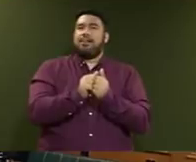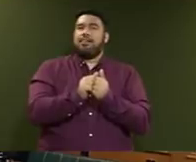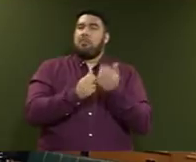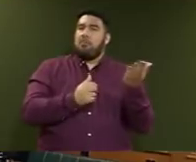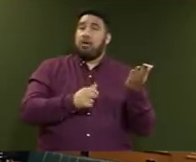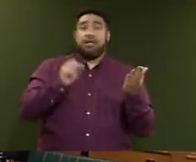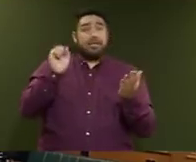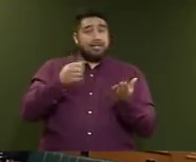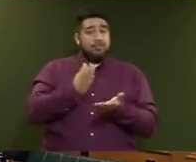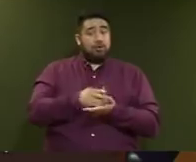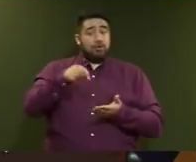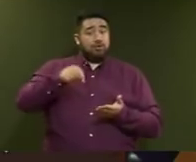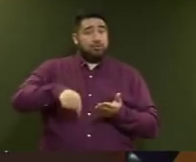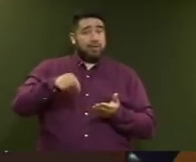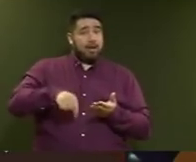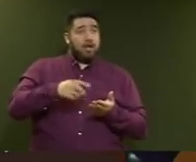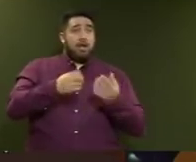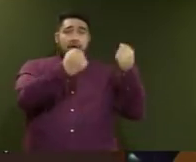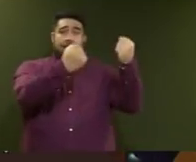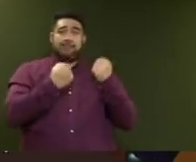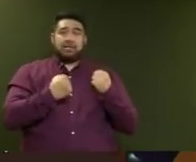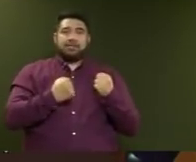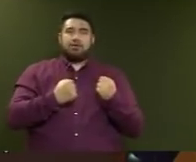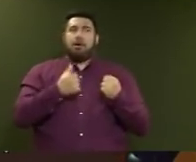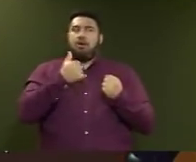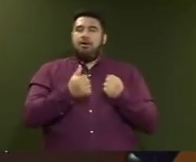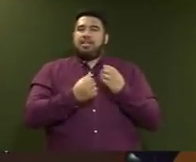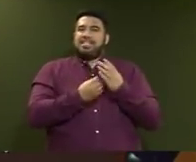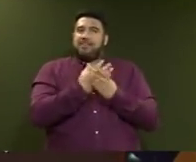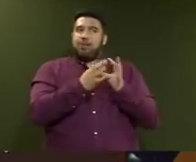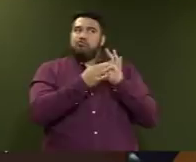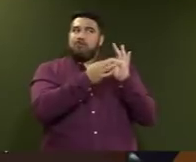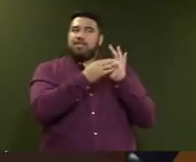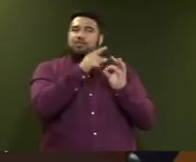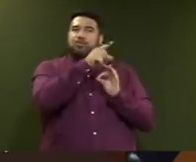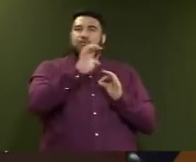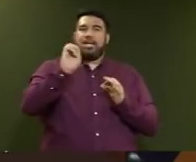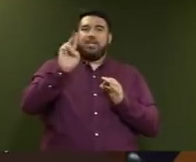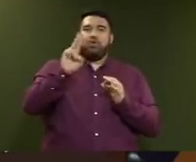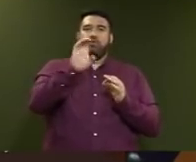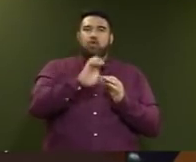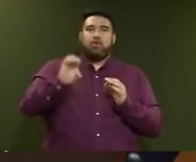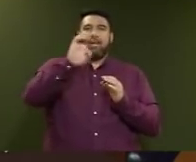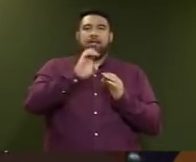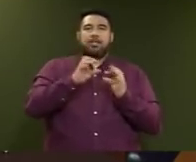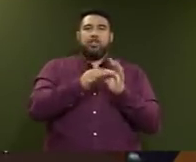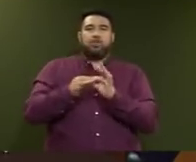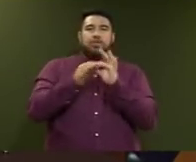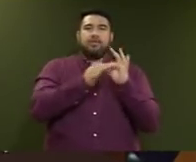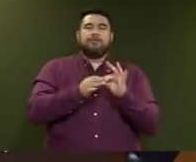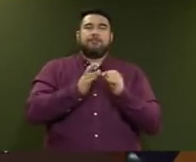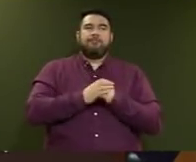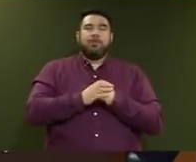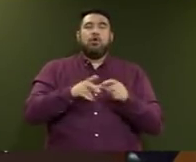We have a visit today which only helps us further our relationships and New Zealand's interests. And I also applaud the work that the